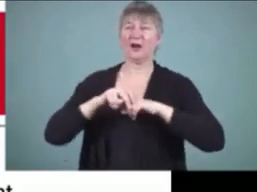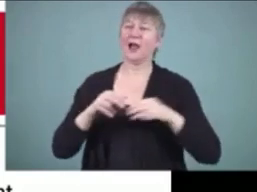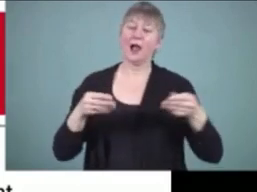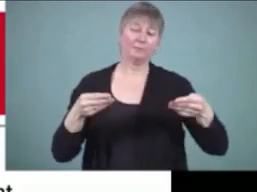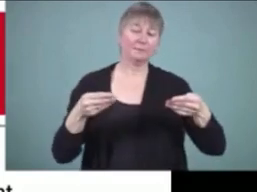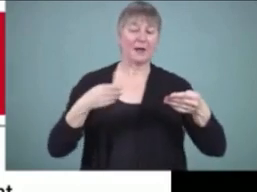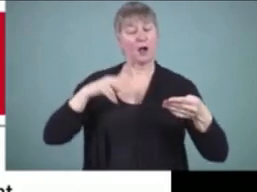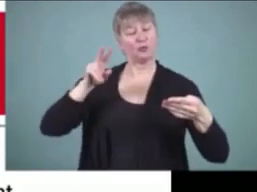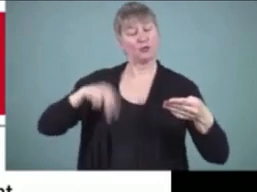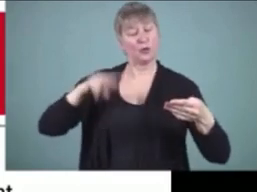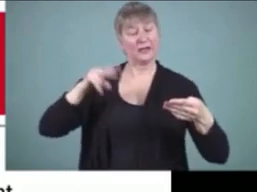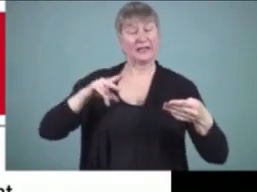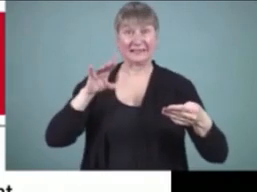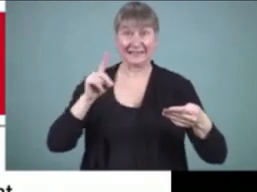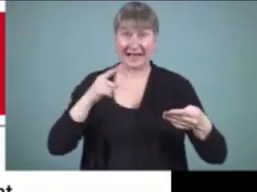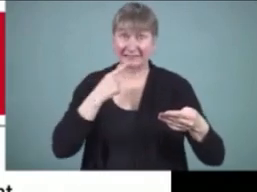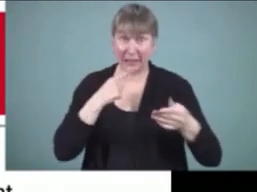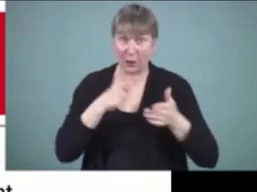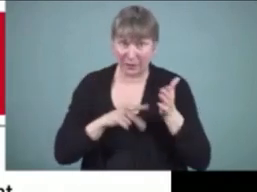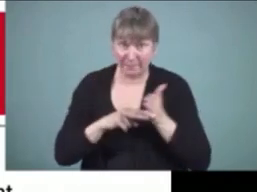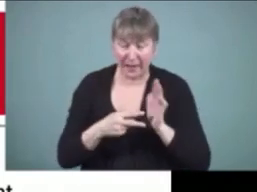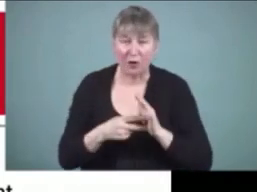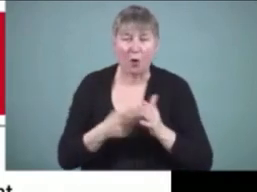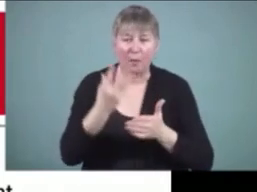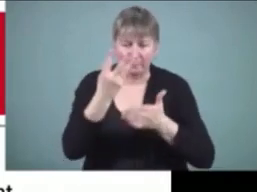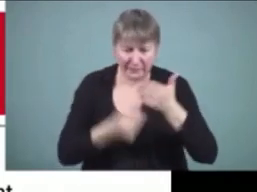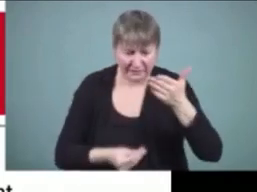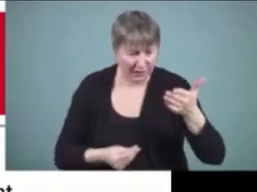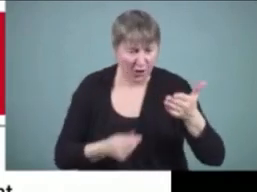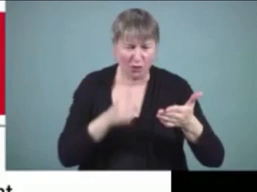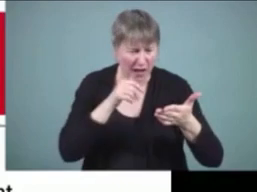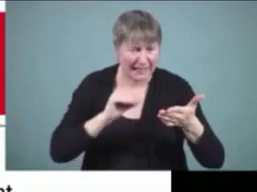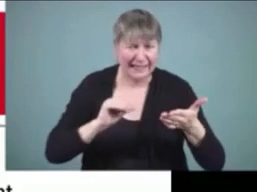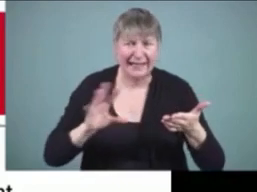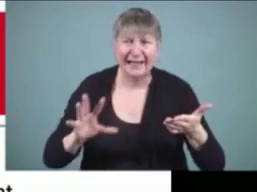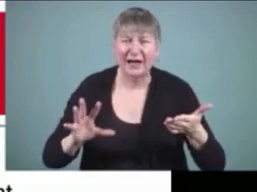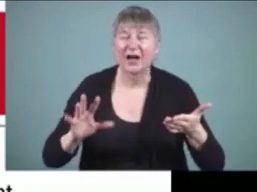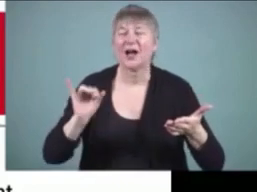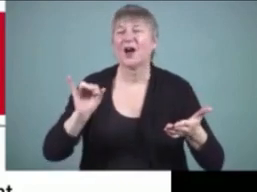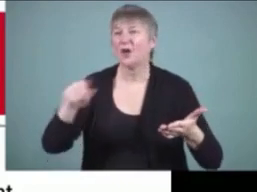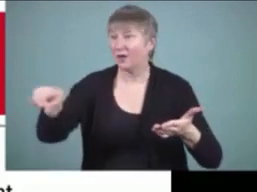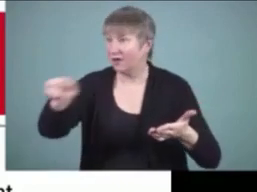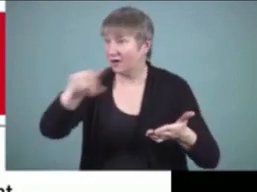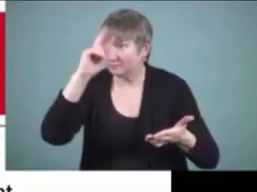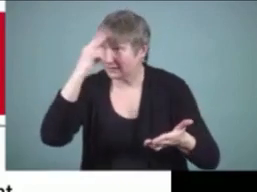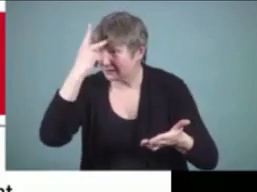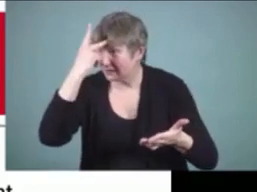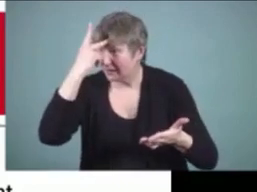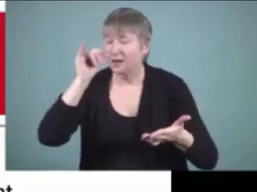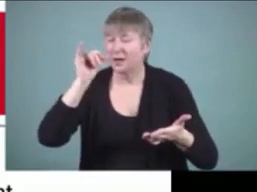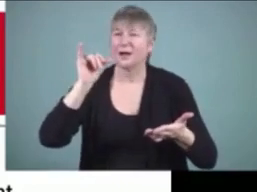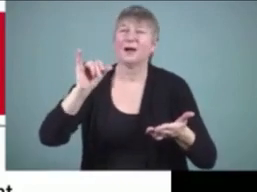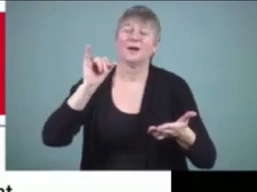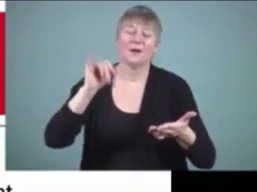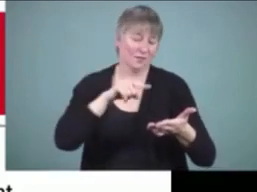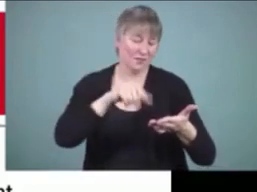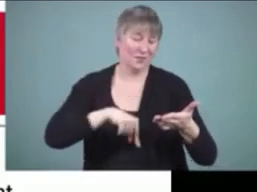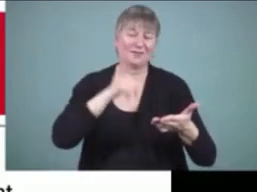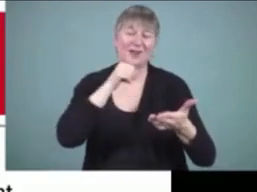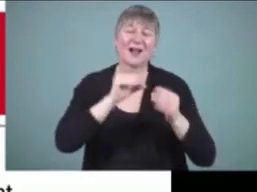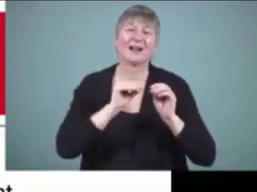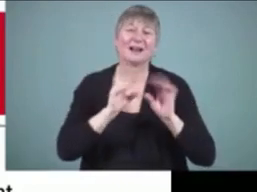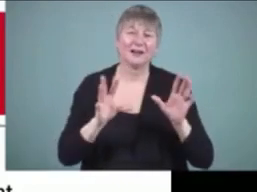what you meant have you left out critical information uh that so that the reader doesn't understand what your story is about